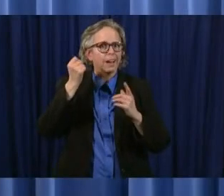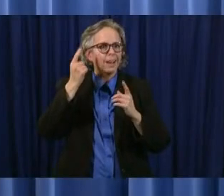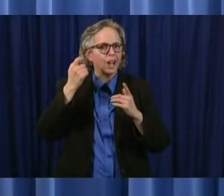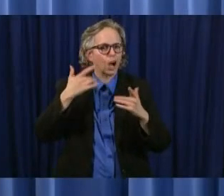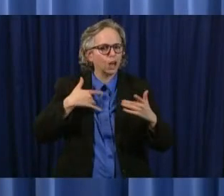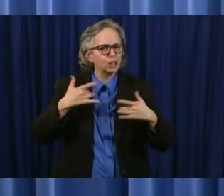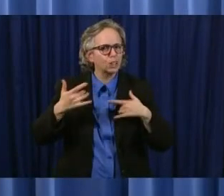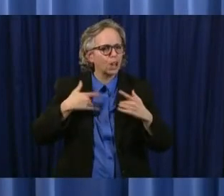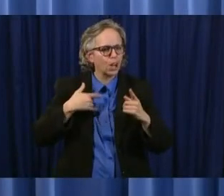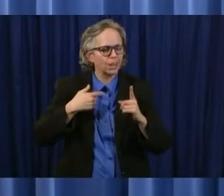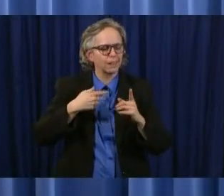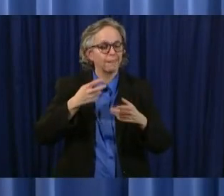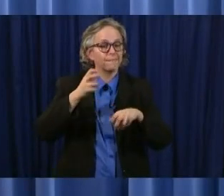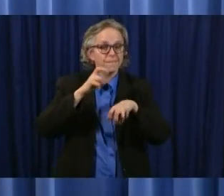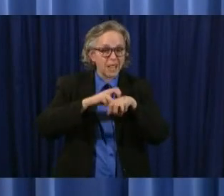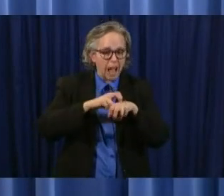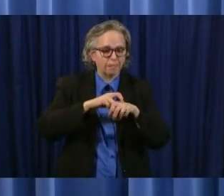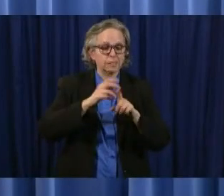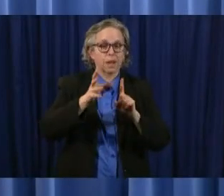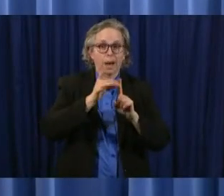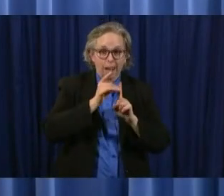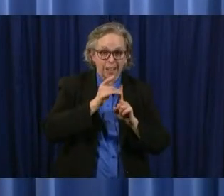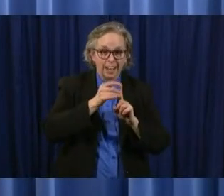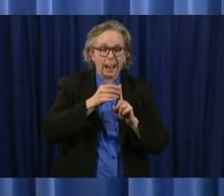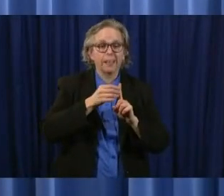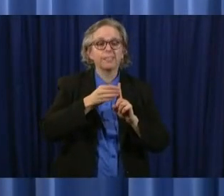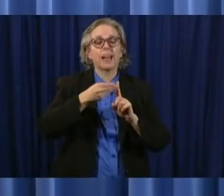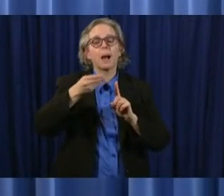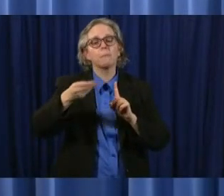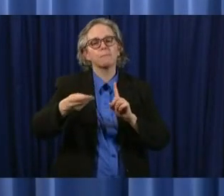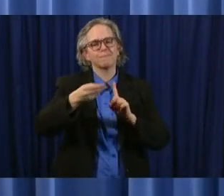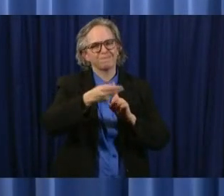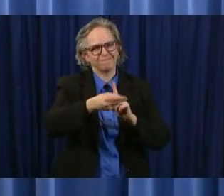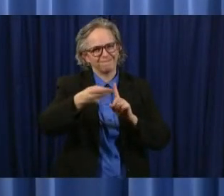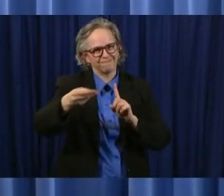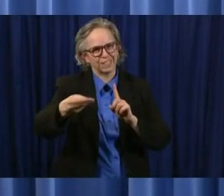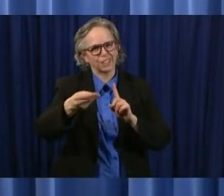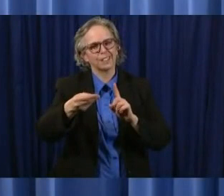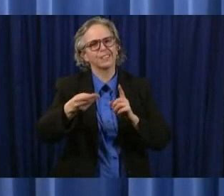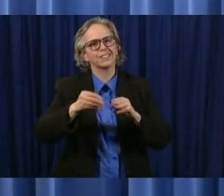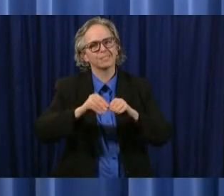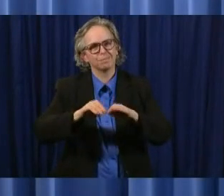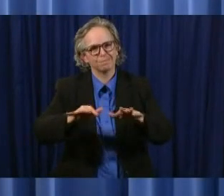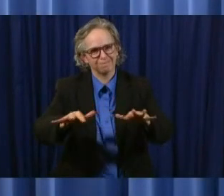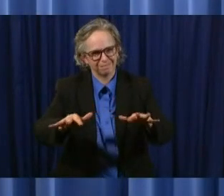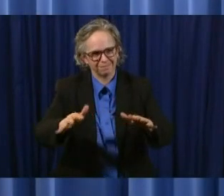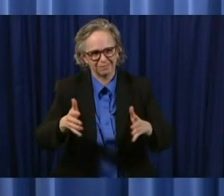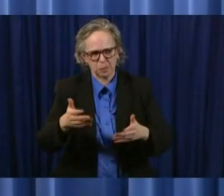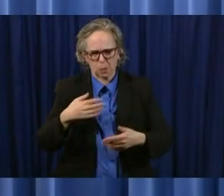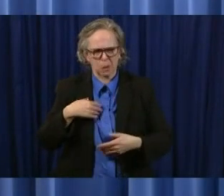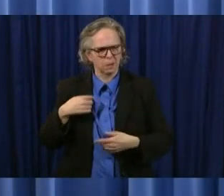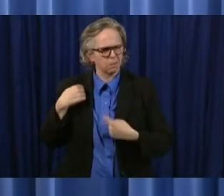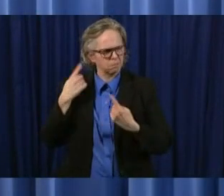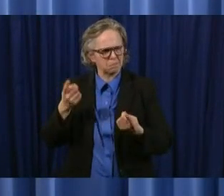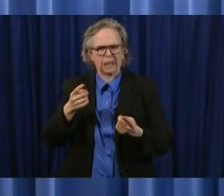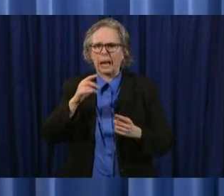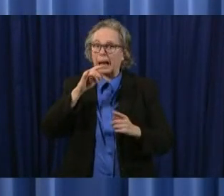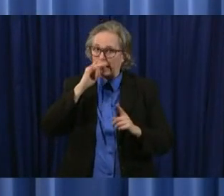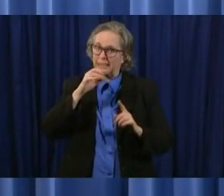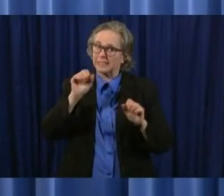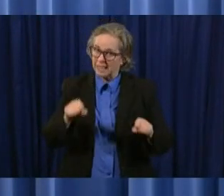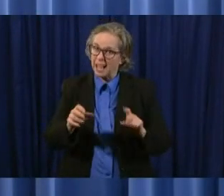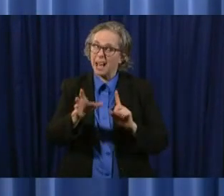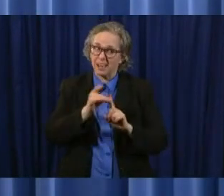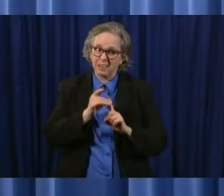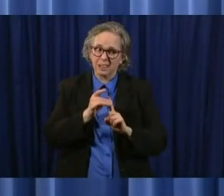is not that tough on kids uh i still want to be careful uh but uh but the real